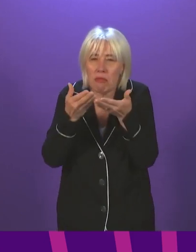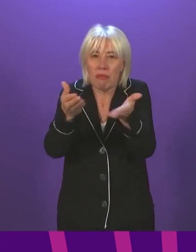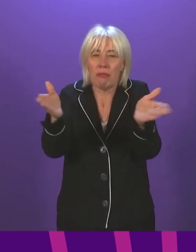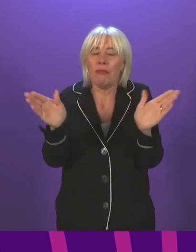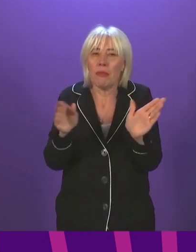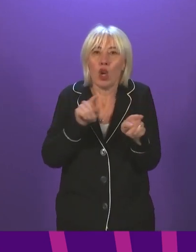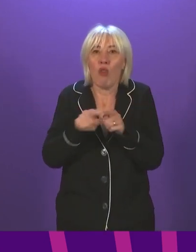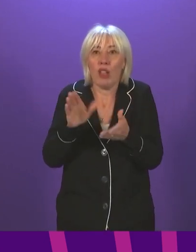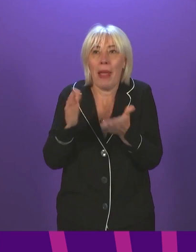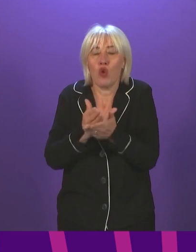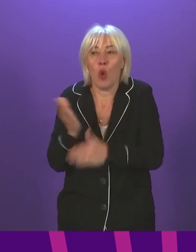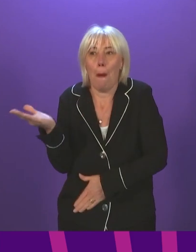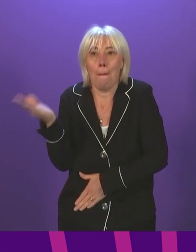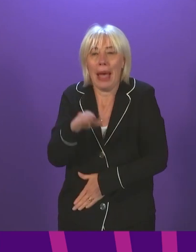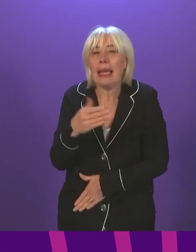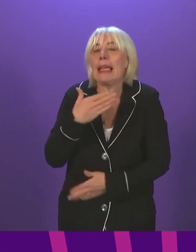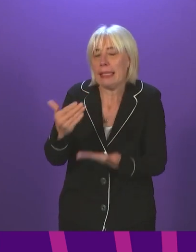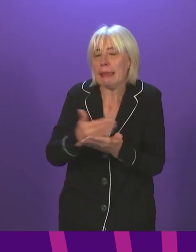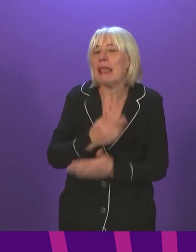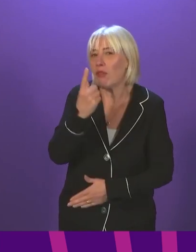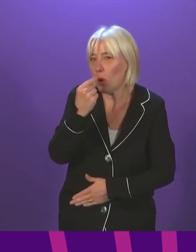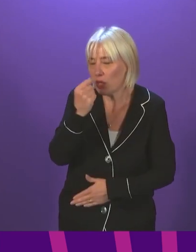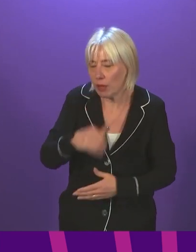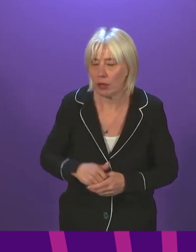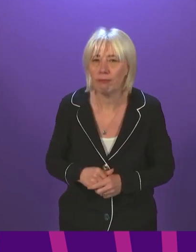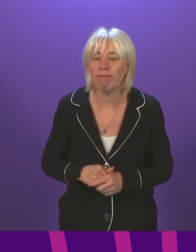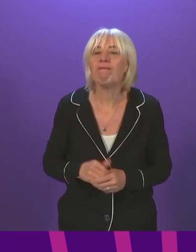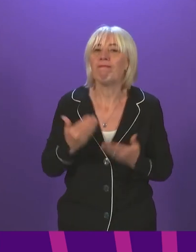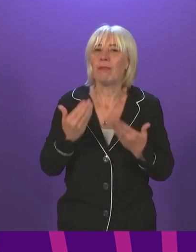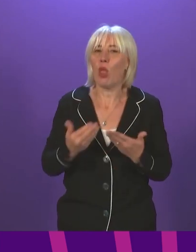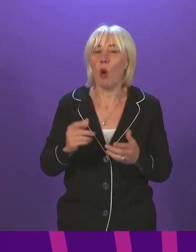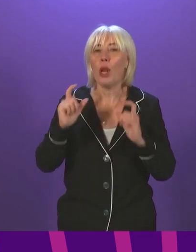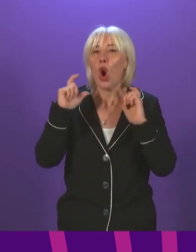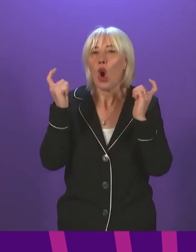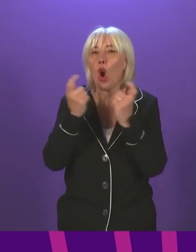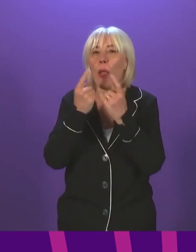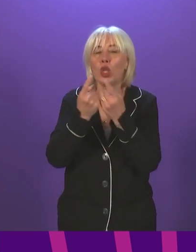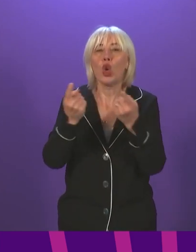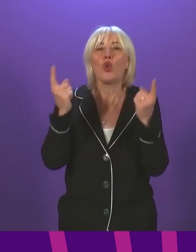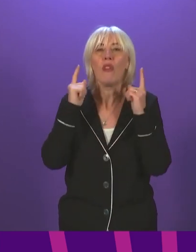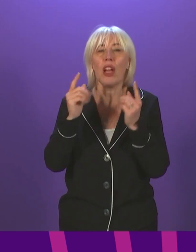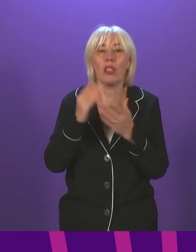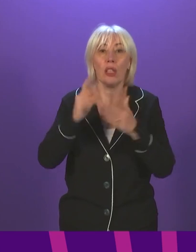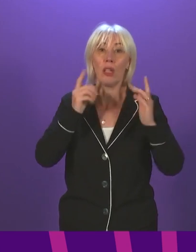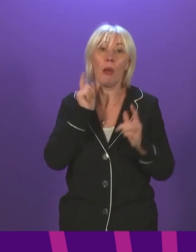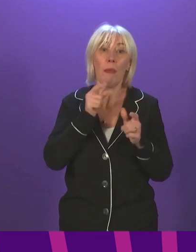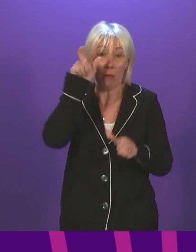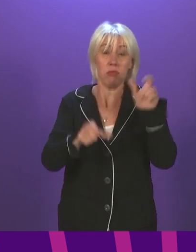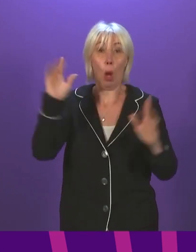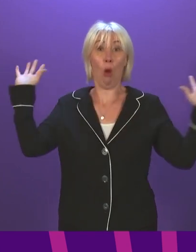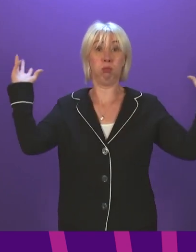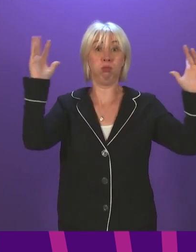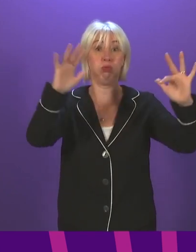make the return as safe as possible. As a precaution at this stage, colleges and universities won't be holding large in-person